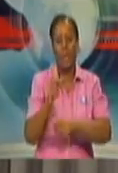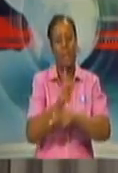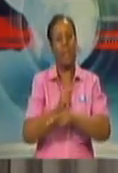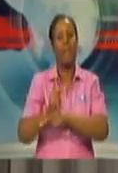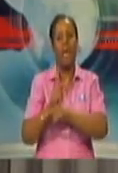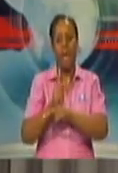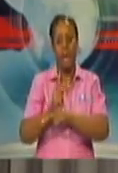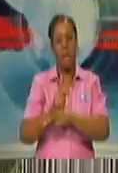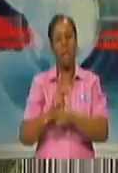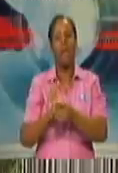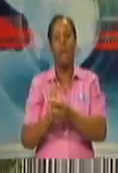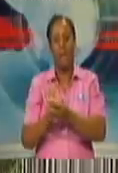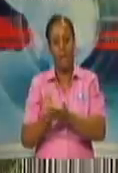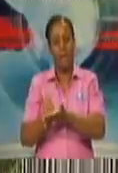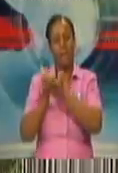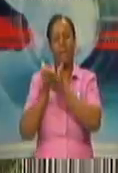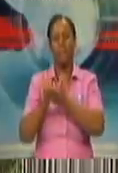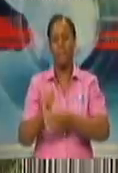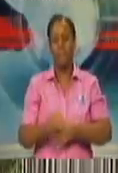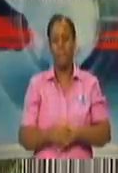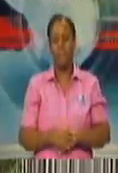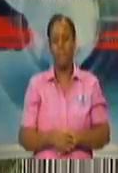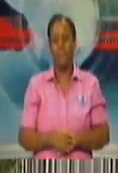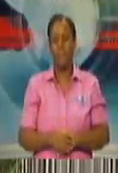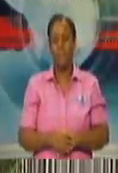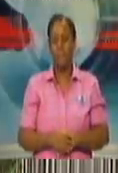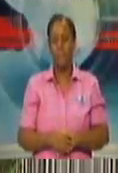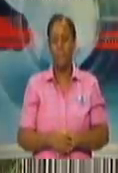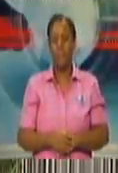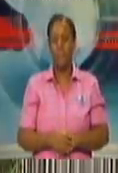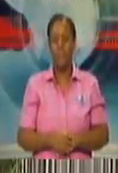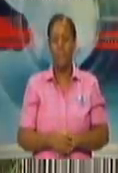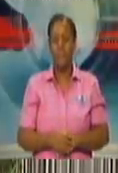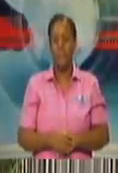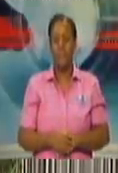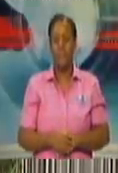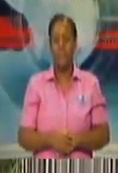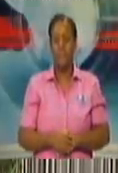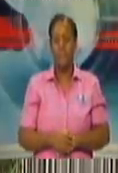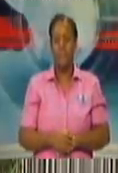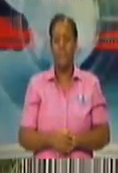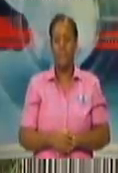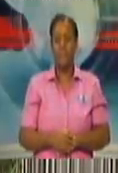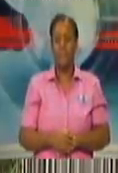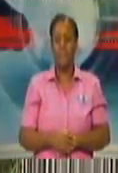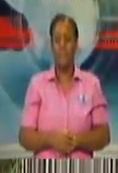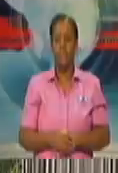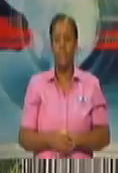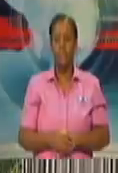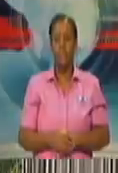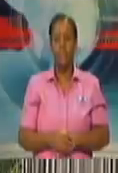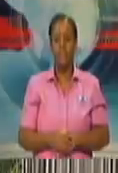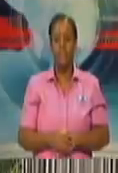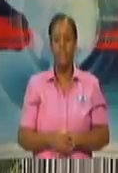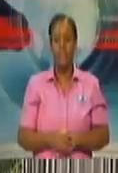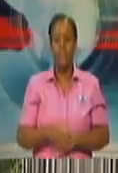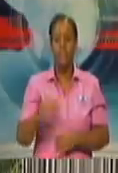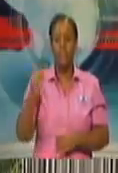stability. Guardian Media Limited. Hey, good morning, everyone. Good morning. morning.